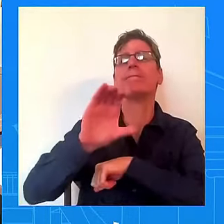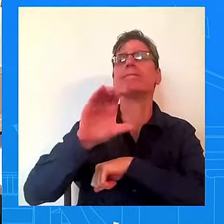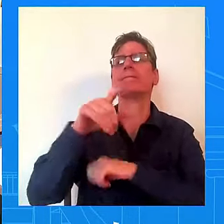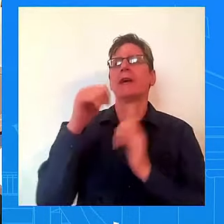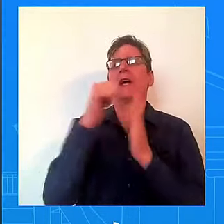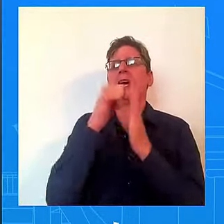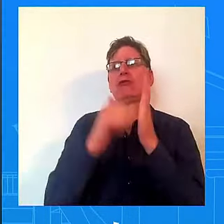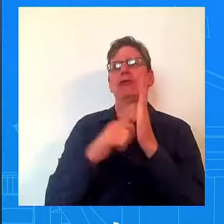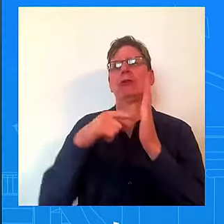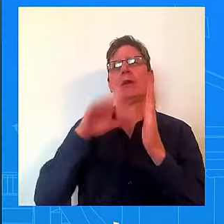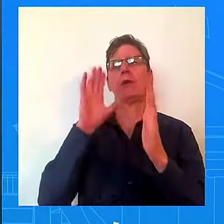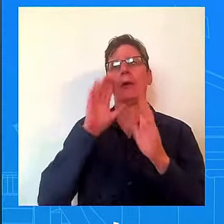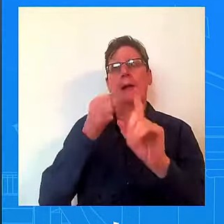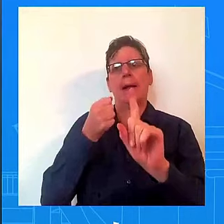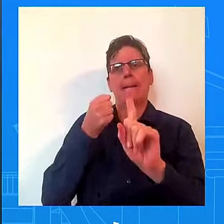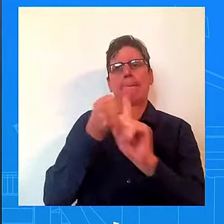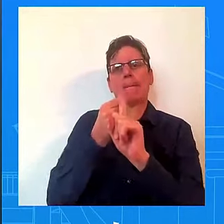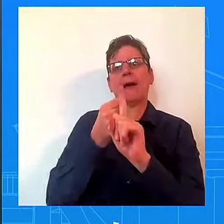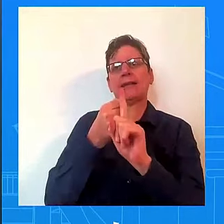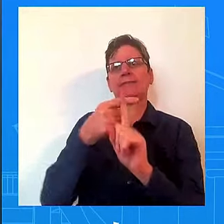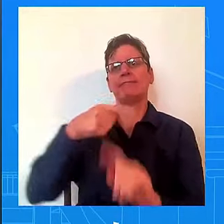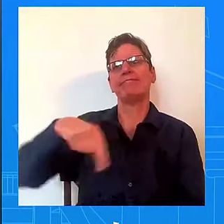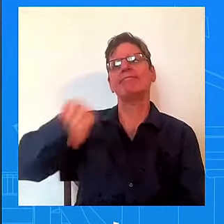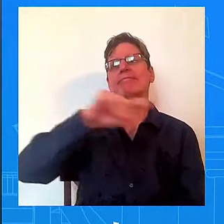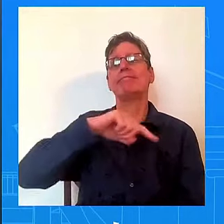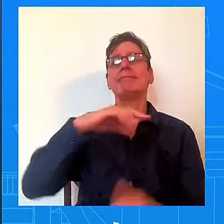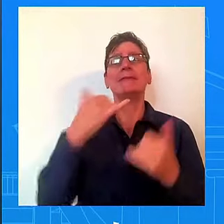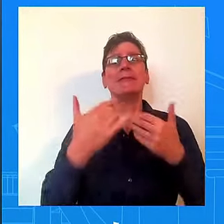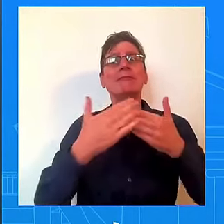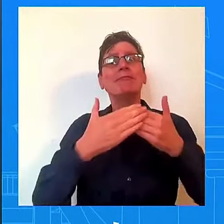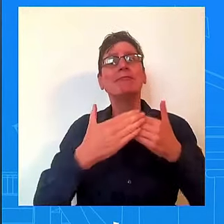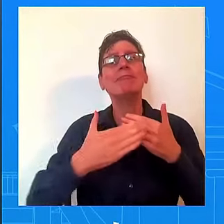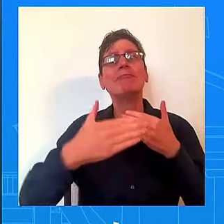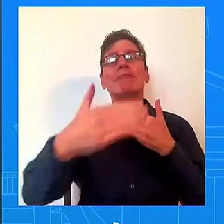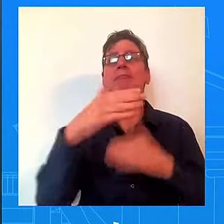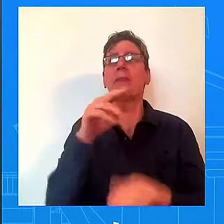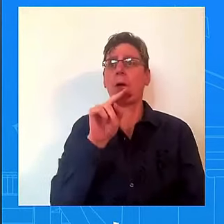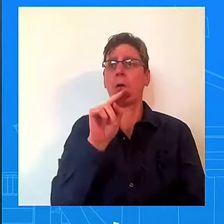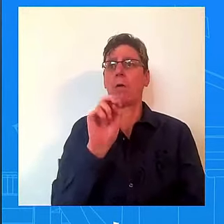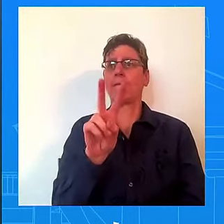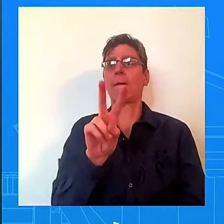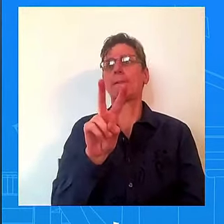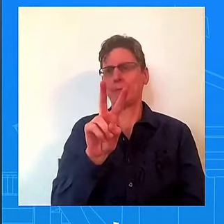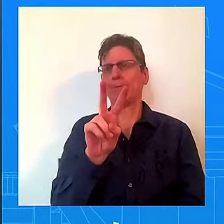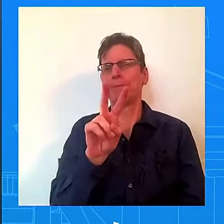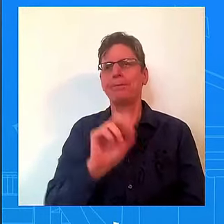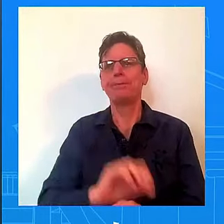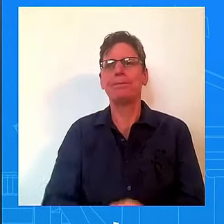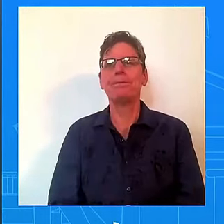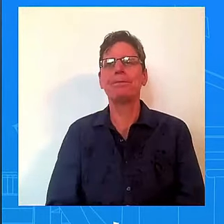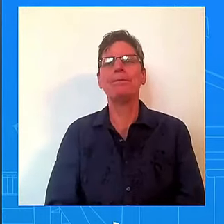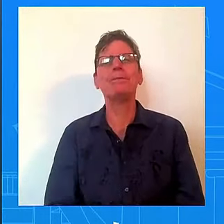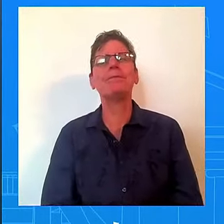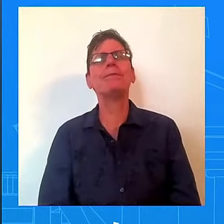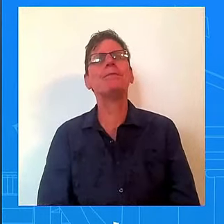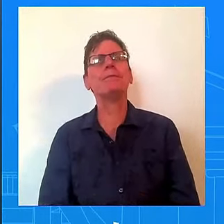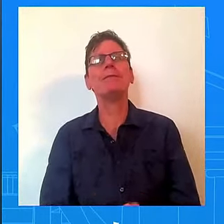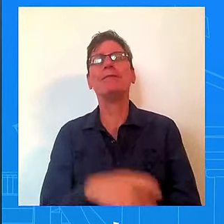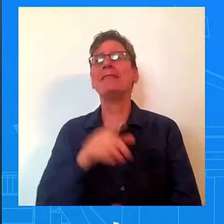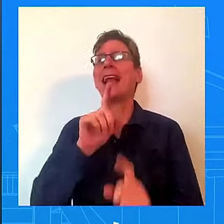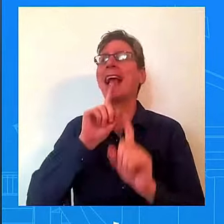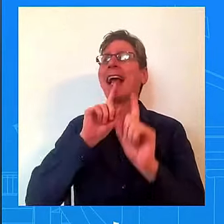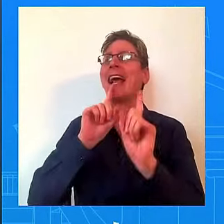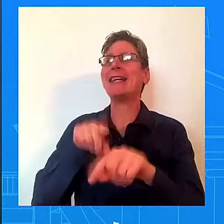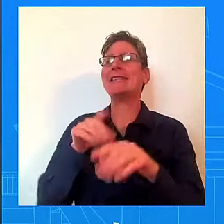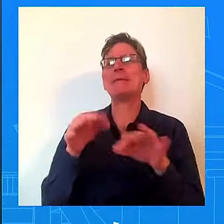mean, it's always important to understand where we were, where we've come, and where we need to go. Four years ago, we were in the throes of a pandemic,